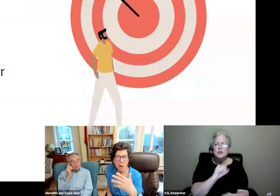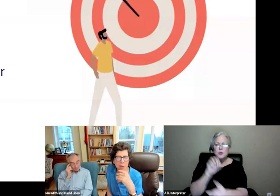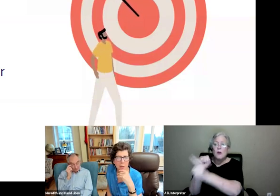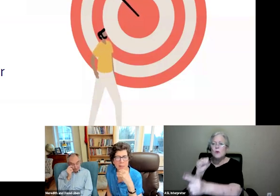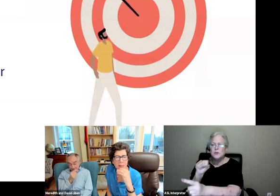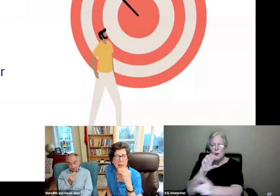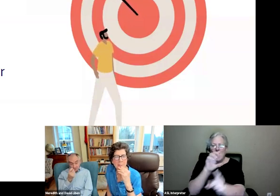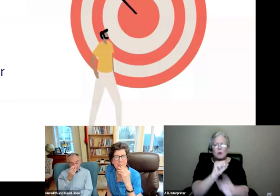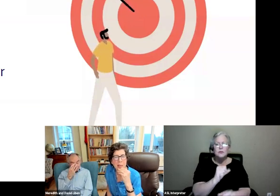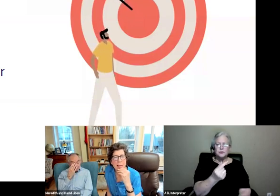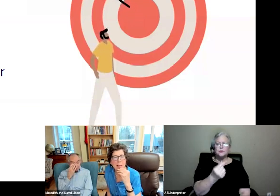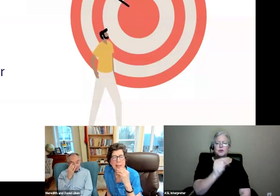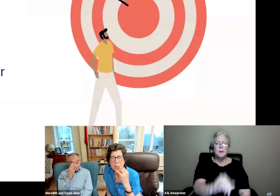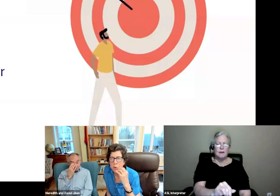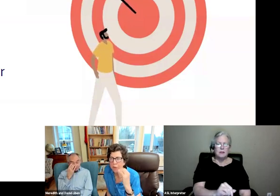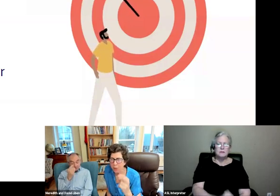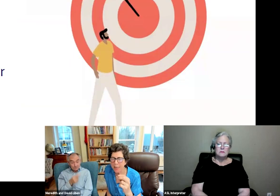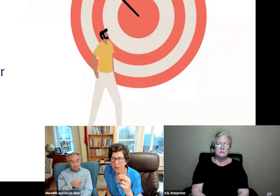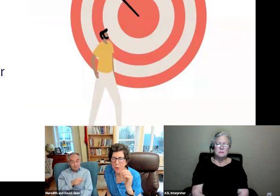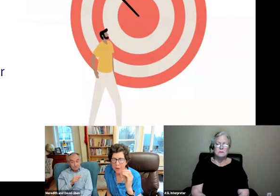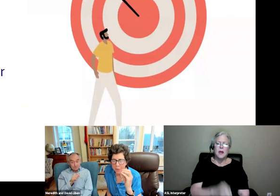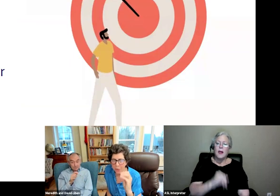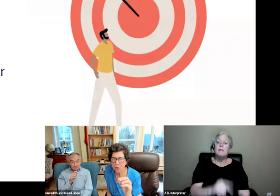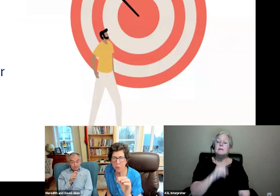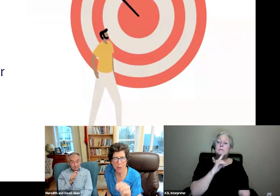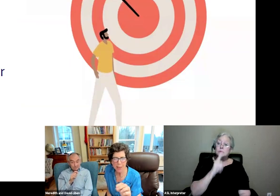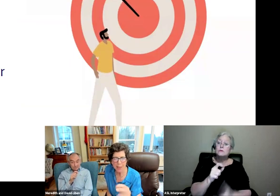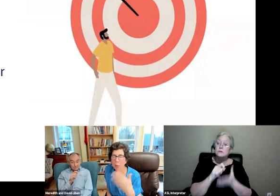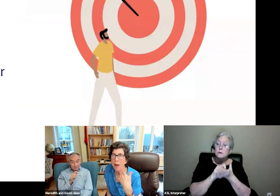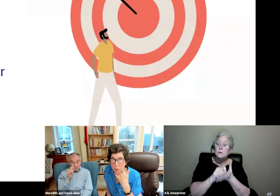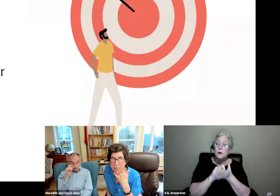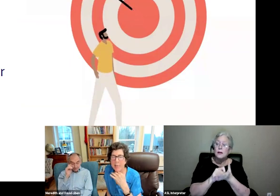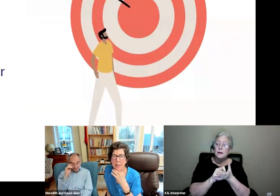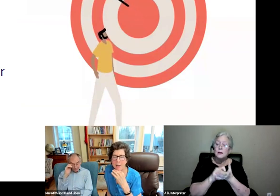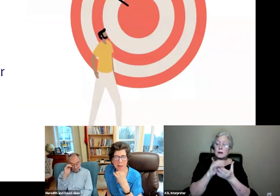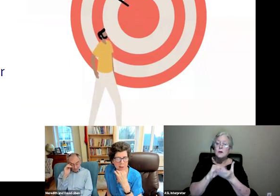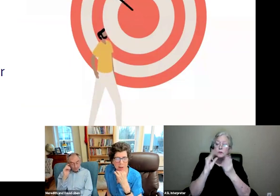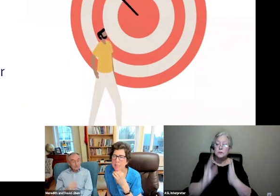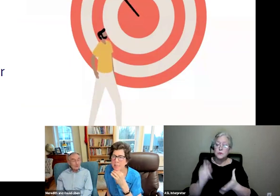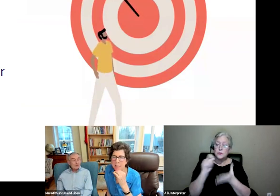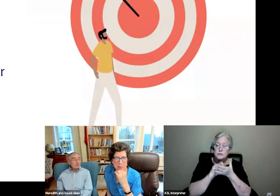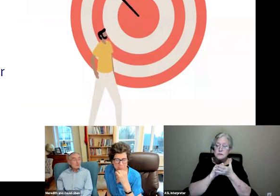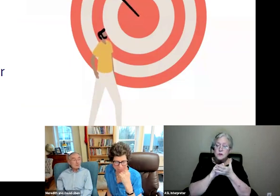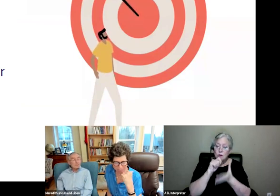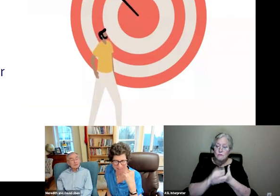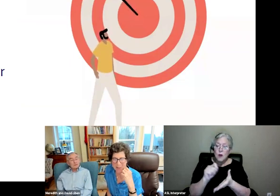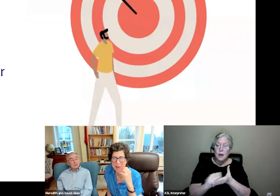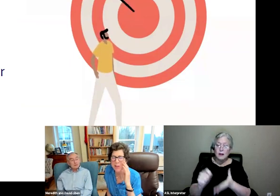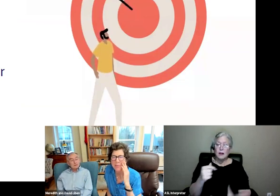You know, like, and that's true of writing. When students are writing, when I'm writing a high-stakes